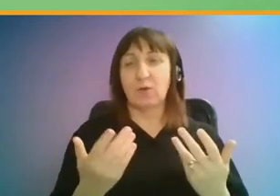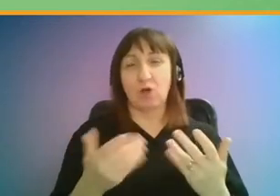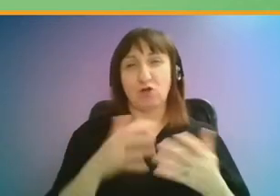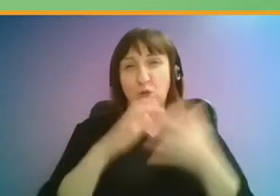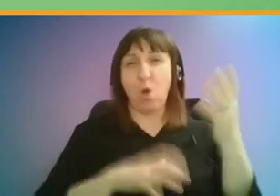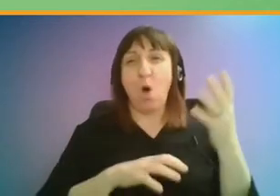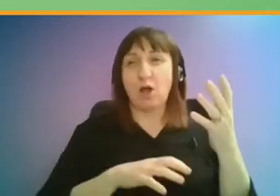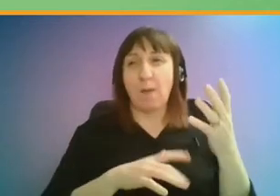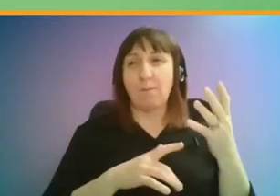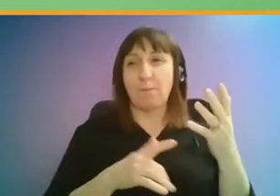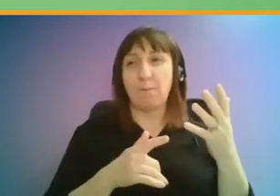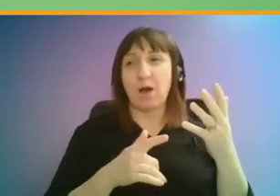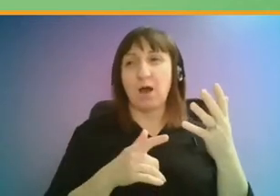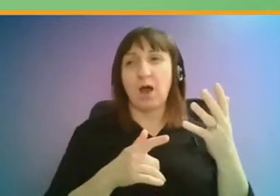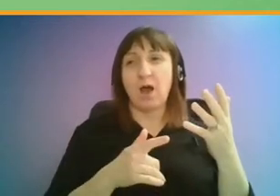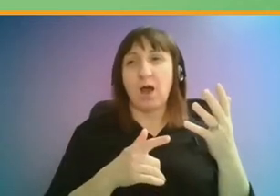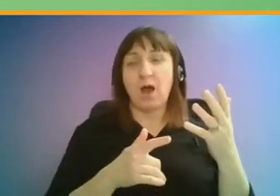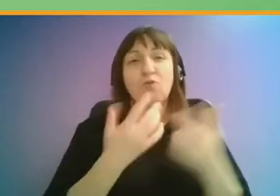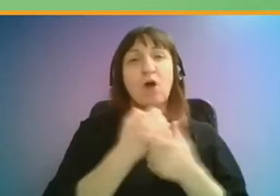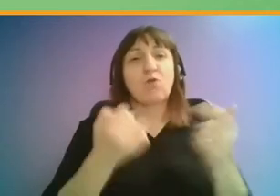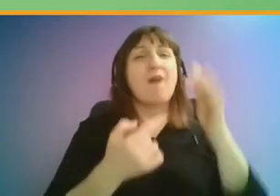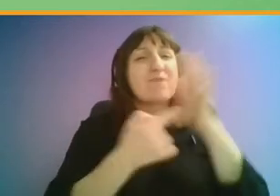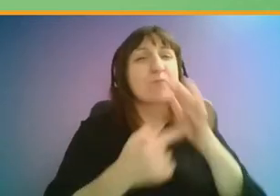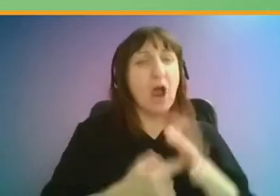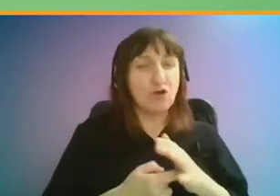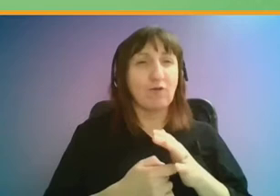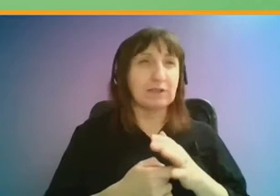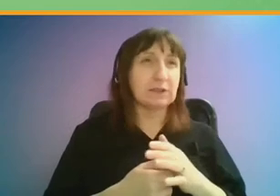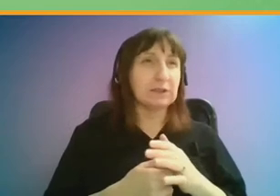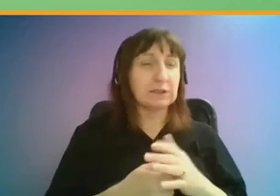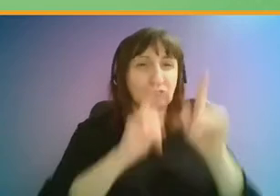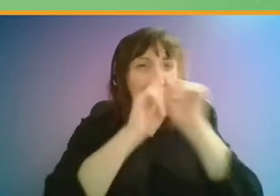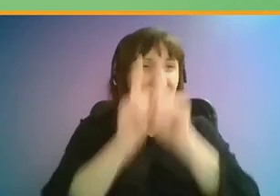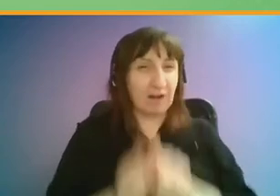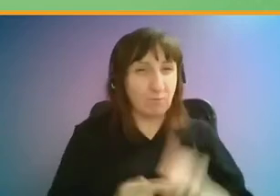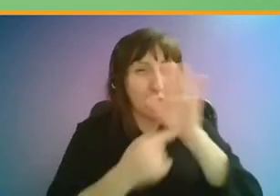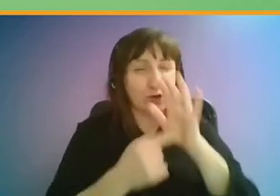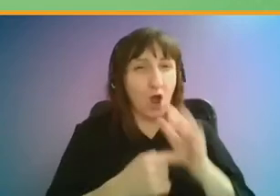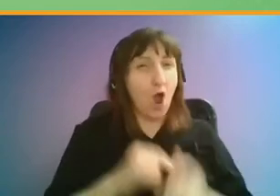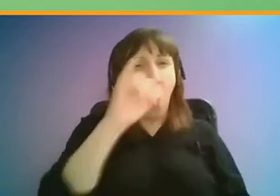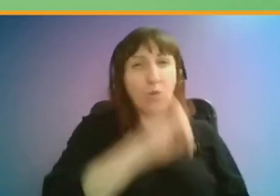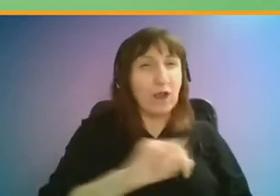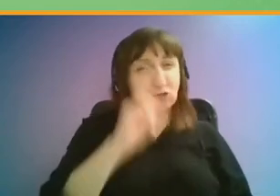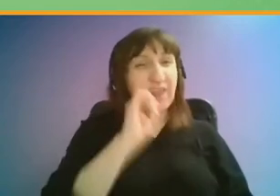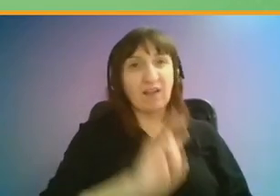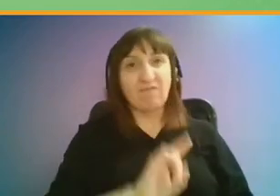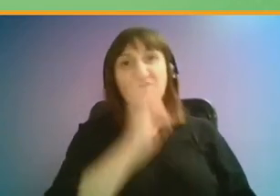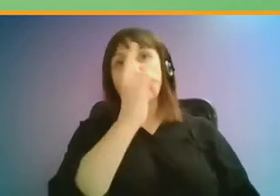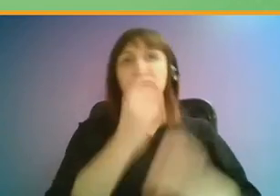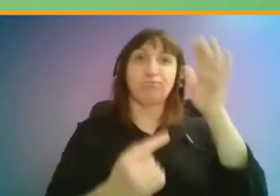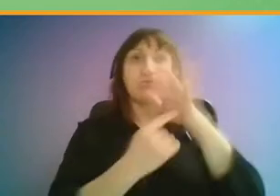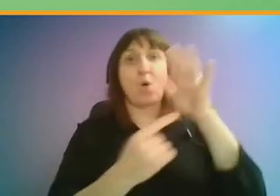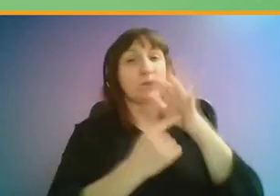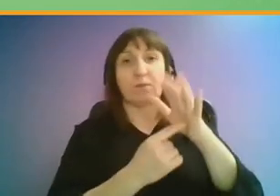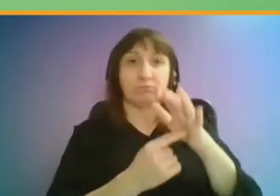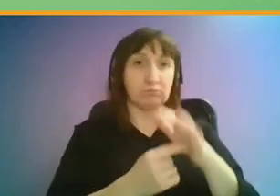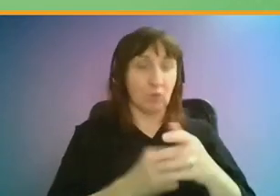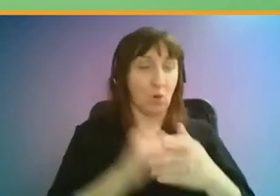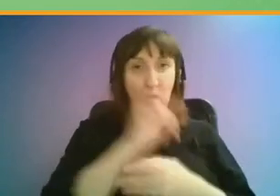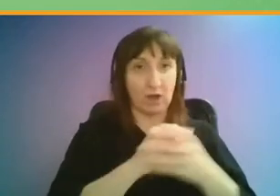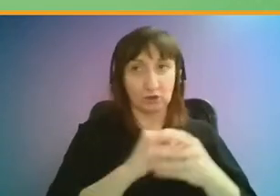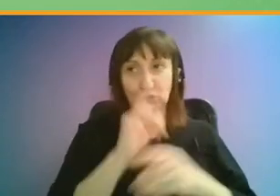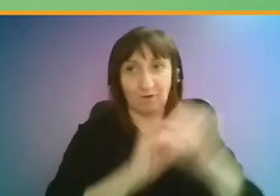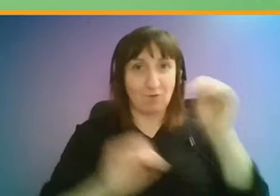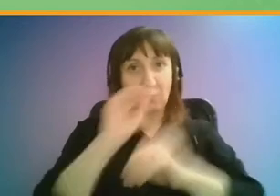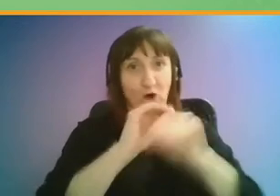by email, long lines of, you have a lot of priorities, but what do you think is the most important out of them? What should you prioritise